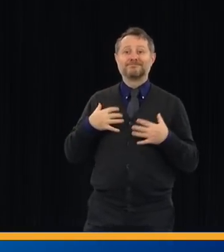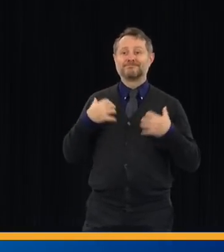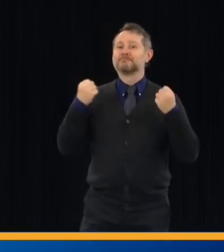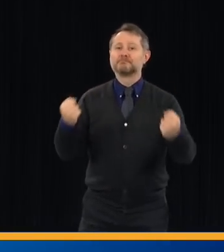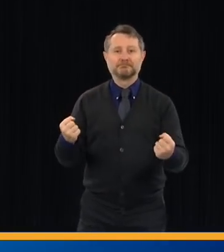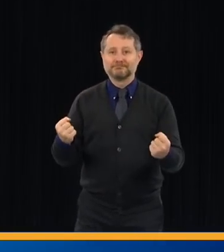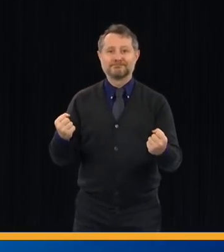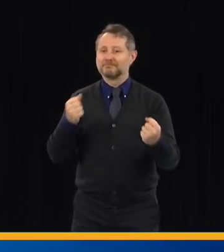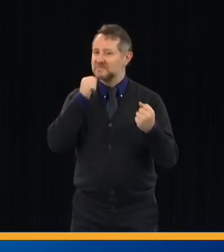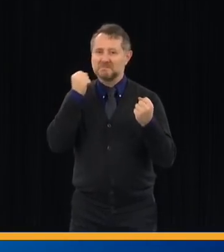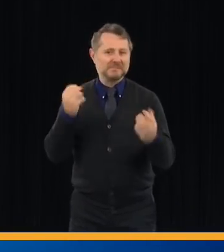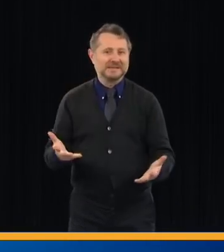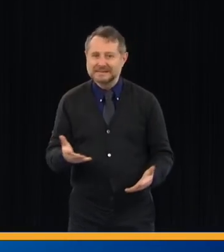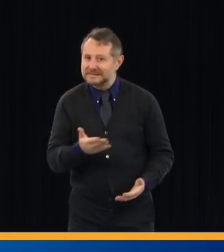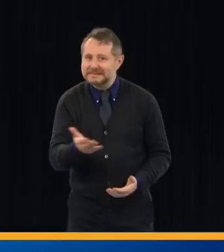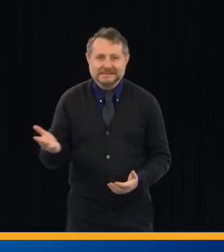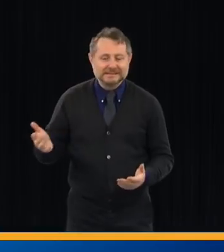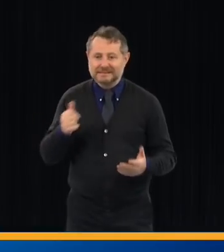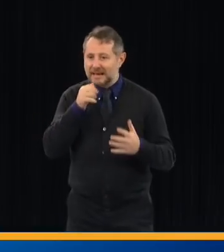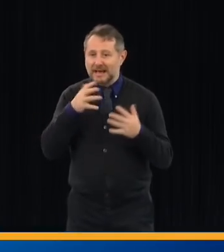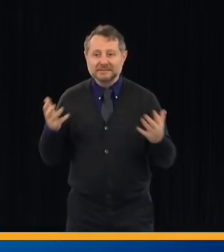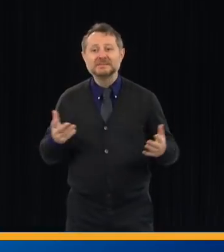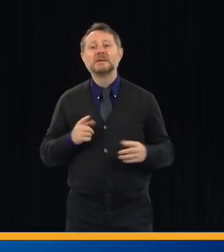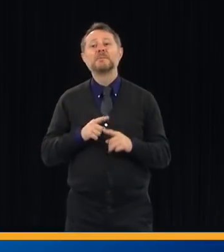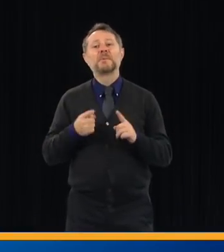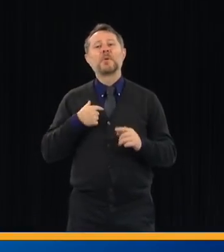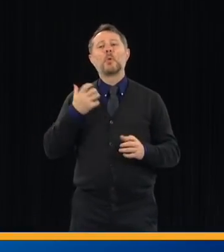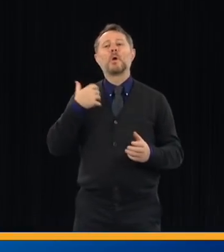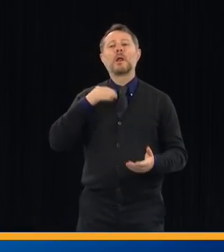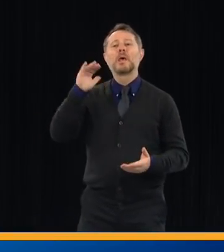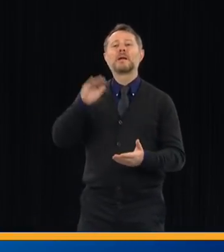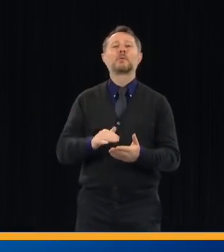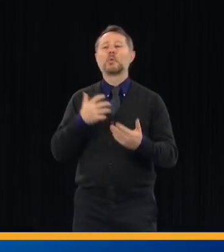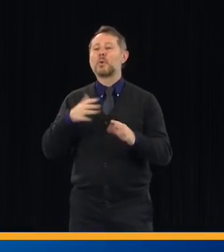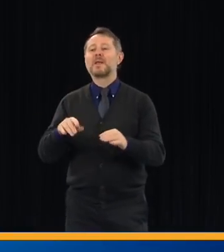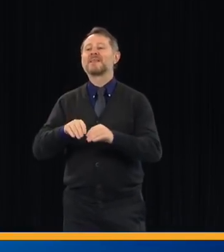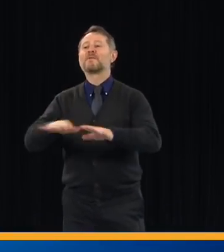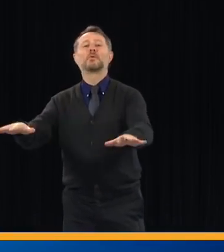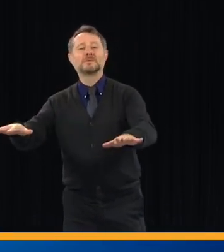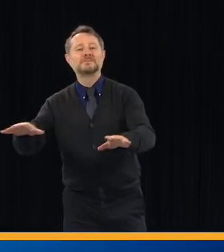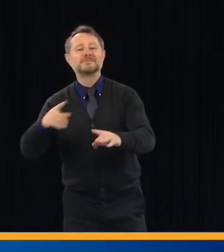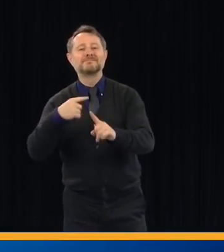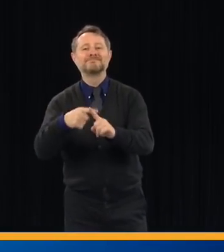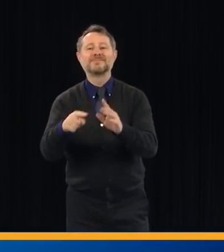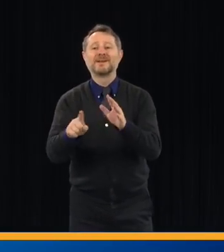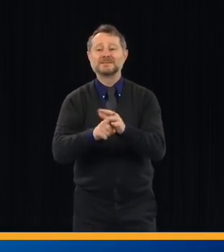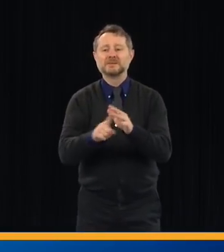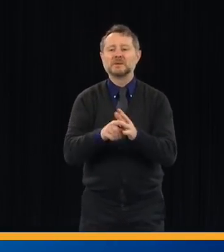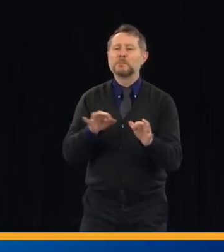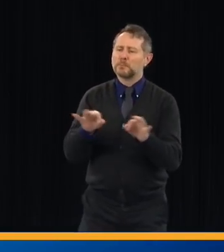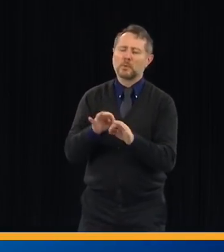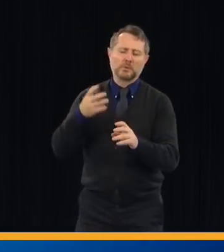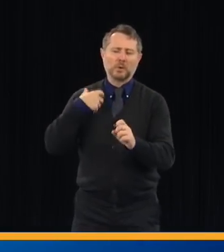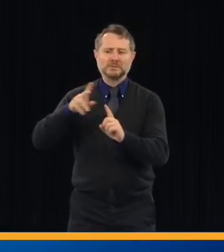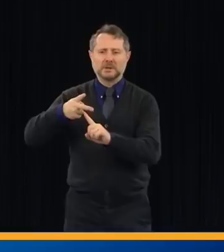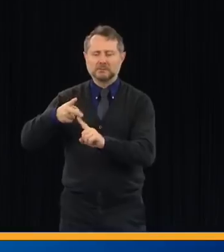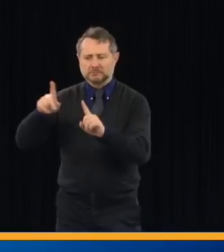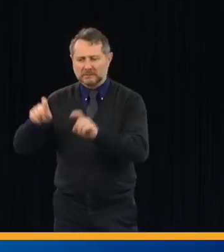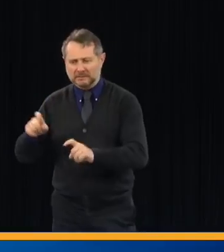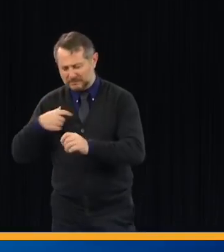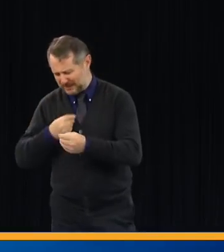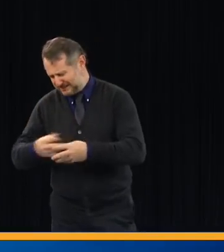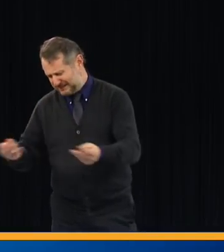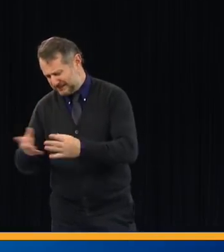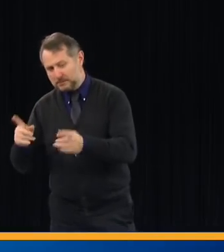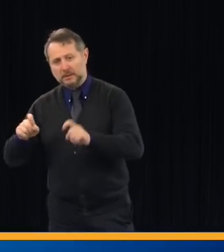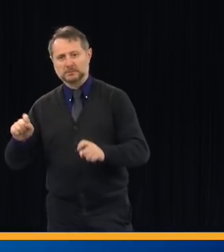good news because we kept down the infection rate. But that is an important test, and we have to get that test to scale, and this executive order